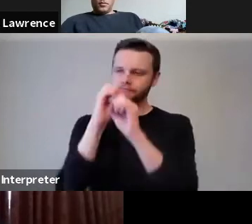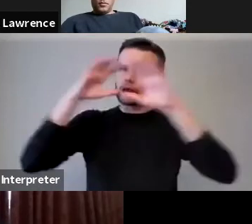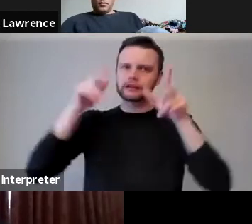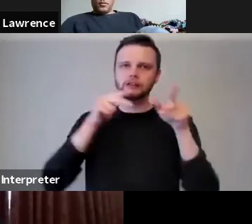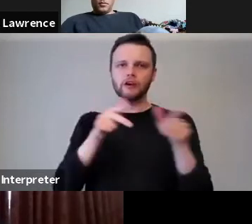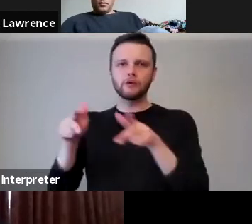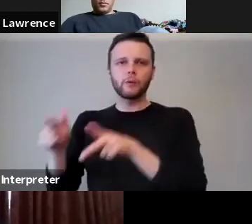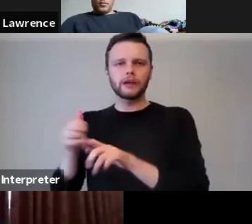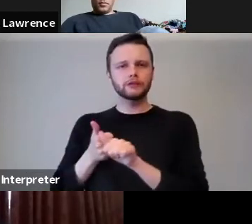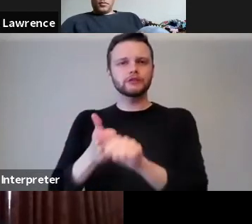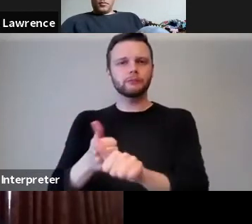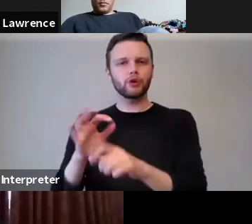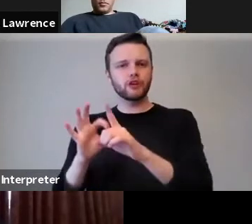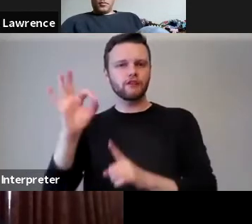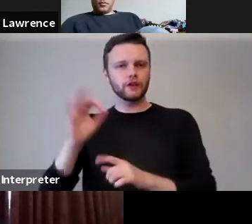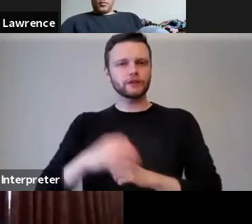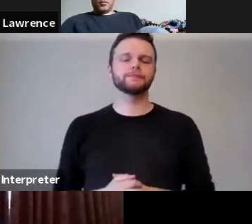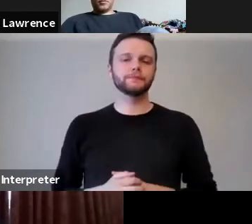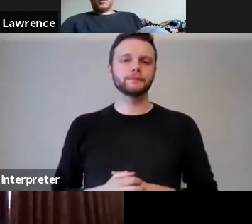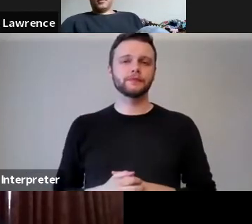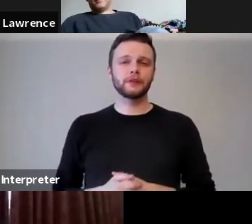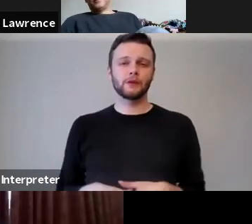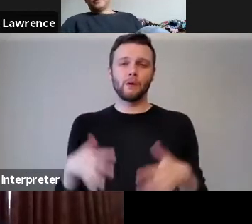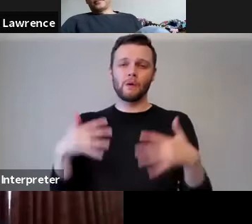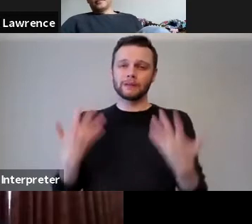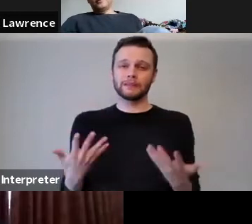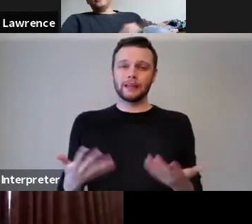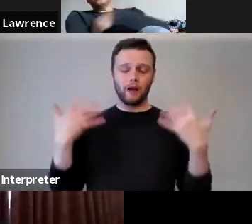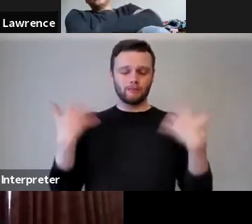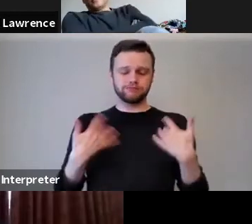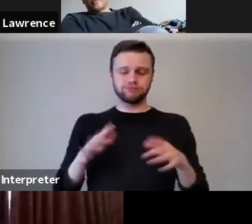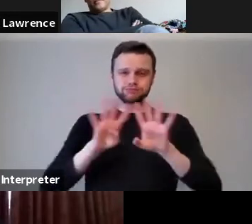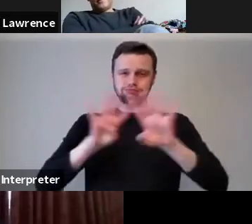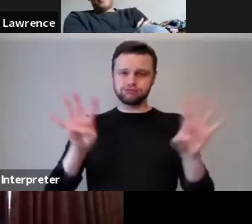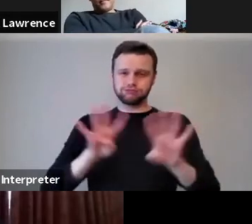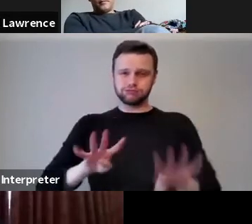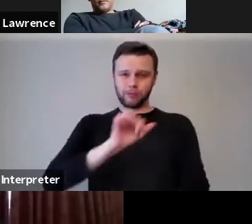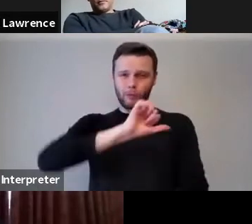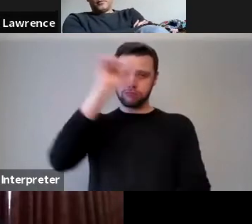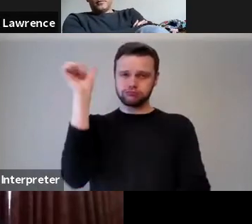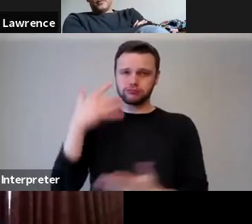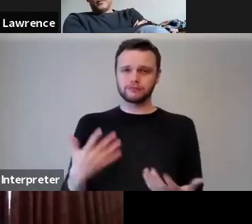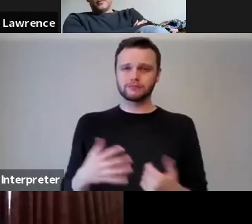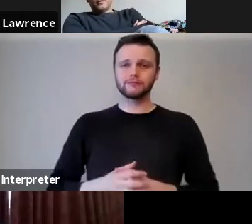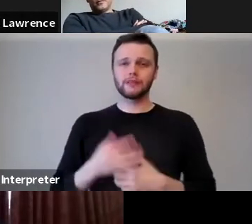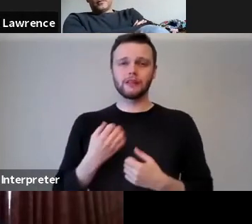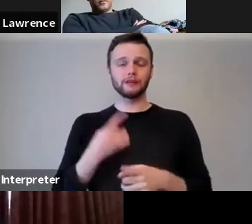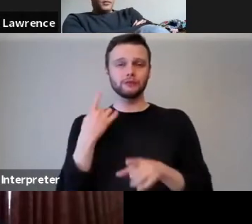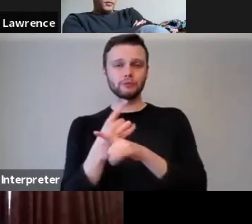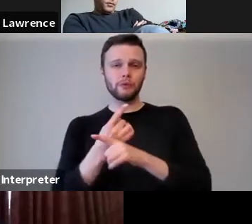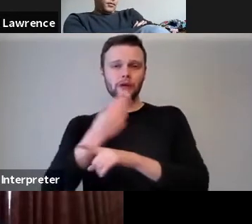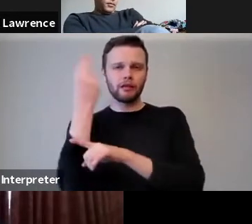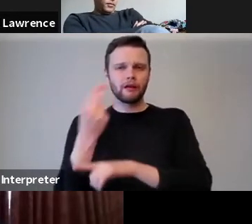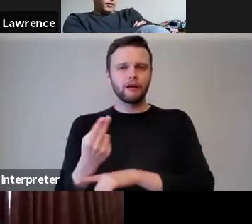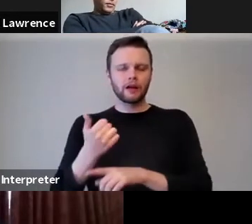recovery. So I'm joined today by an inspiring group of expert civic leaders who will explore the role the arts can play in helping to